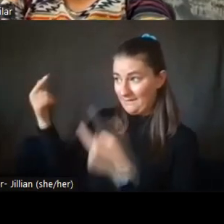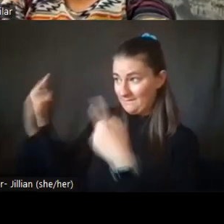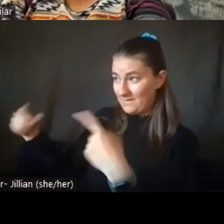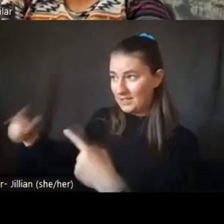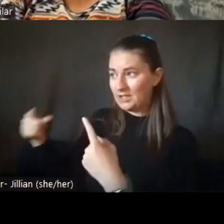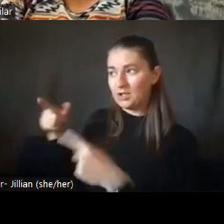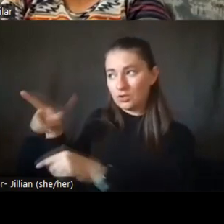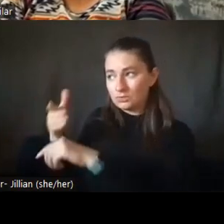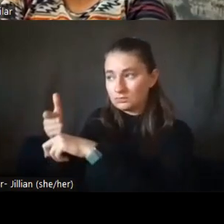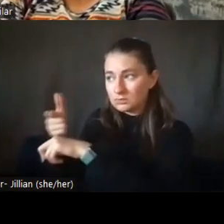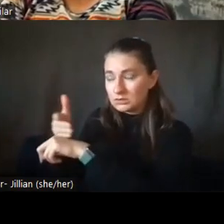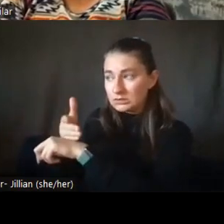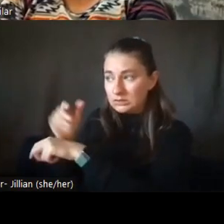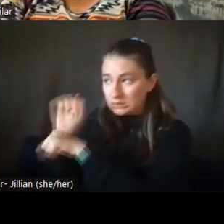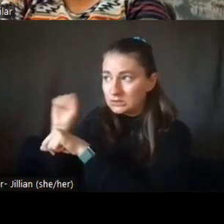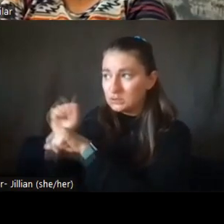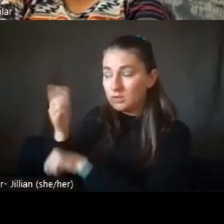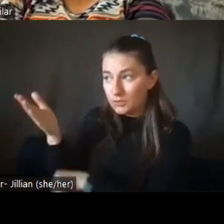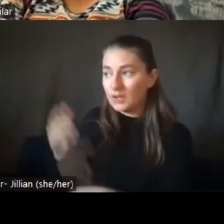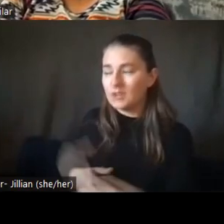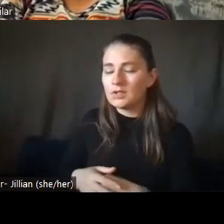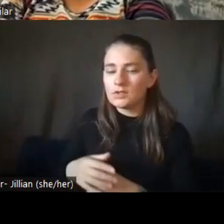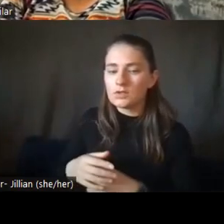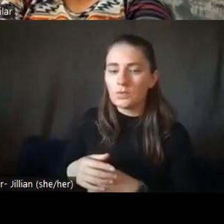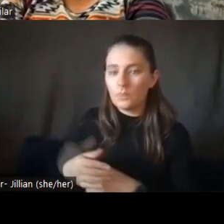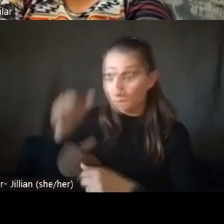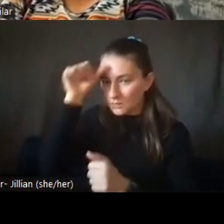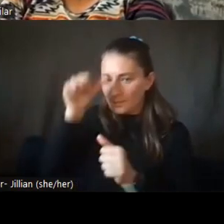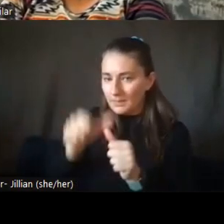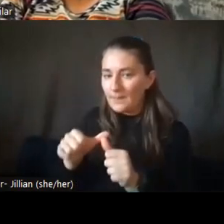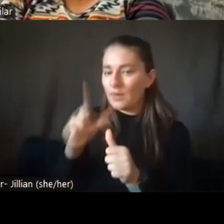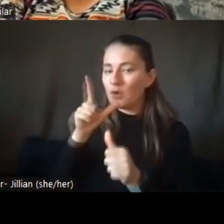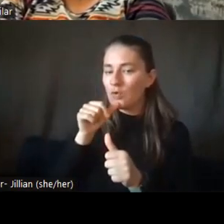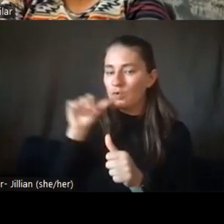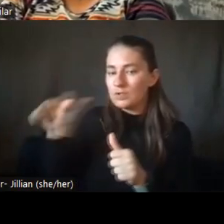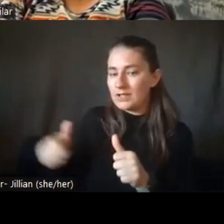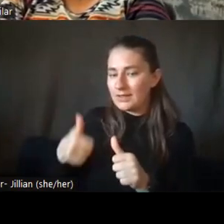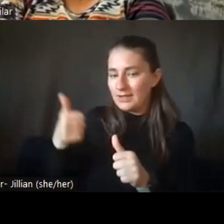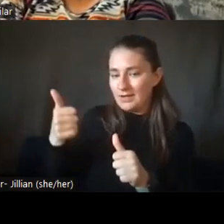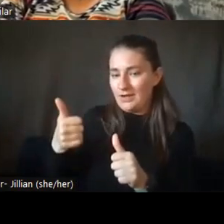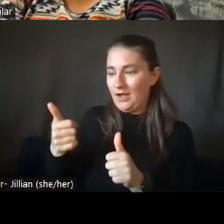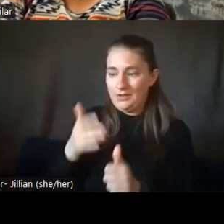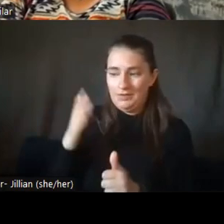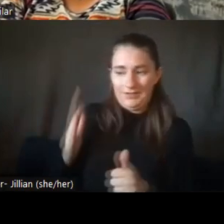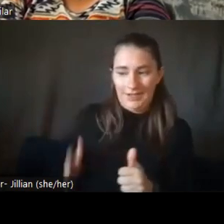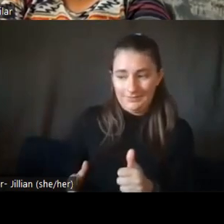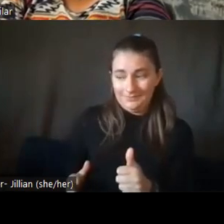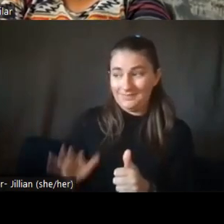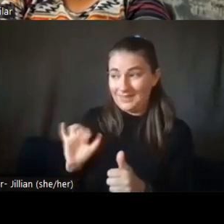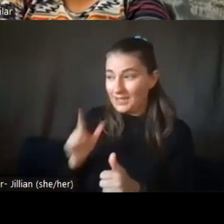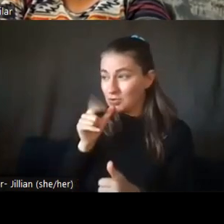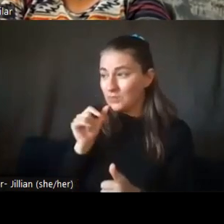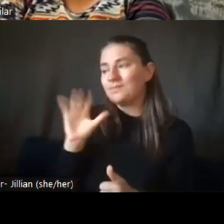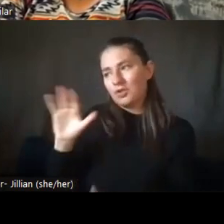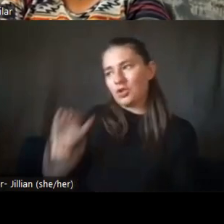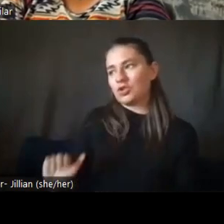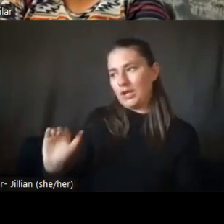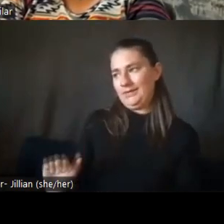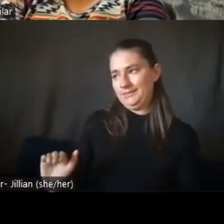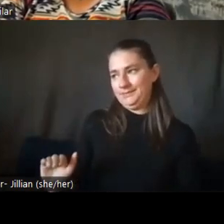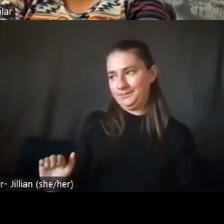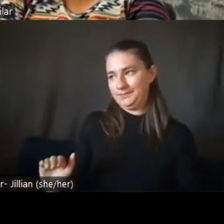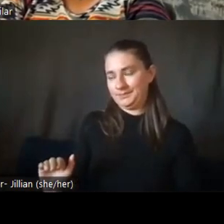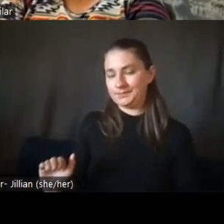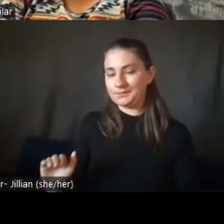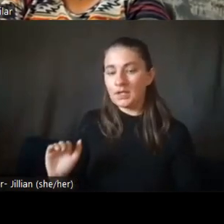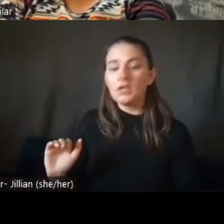message is just always remember who's on the other end and that's your child. So I would say whatever you do, even